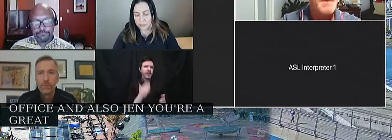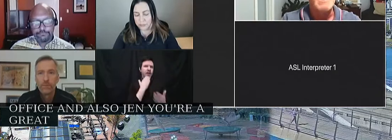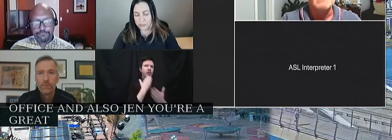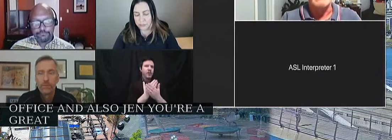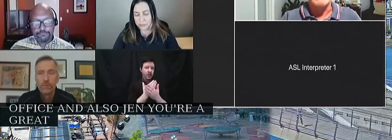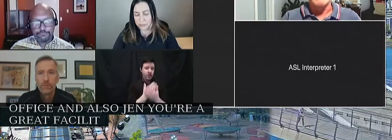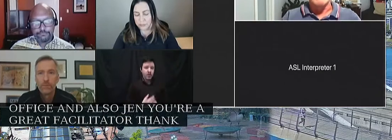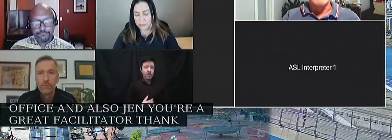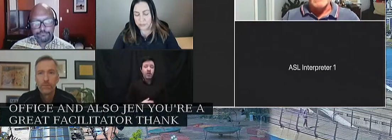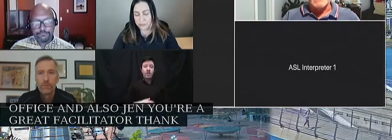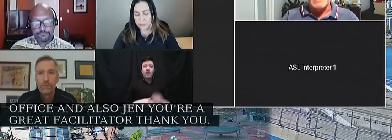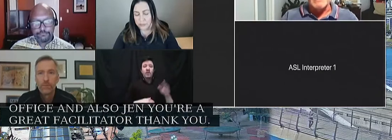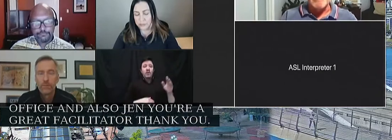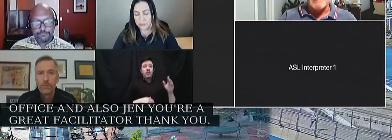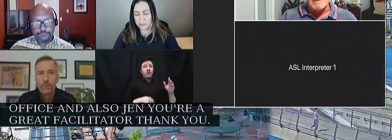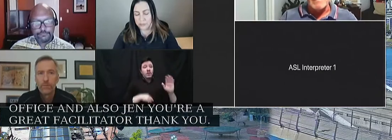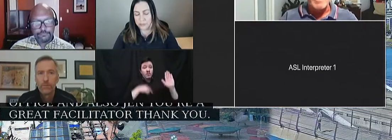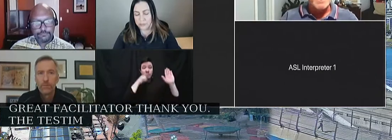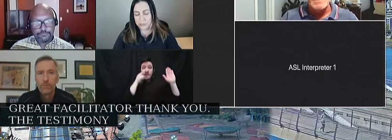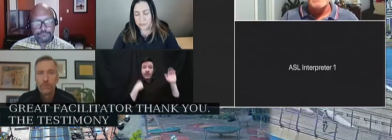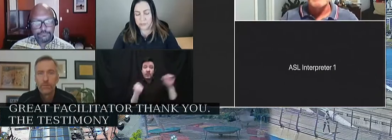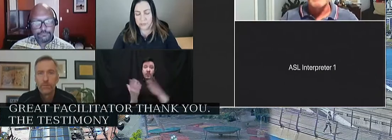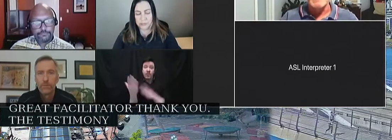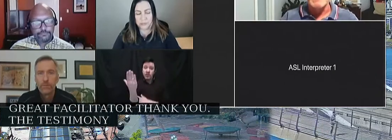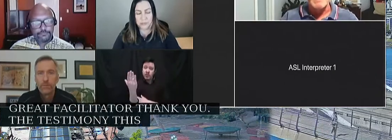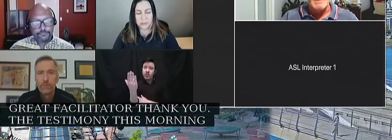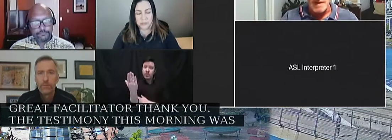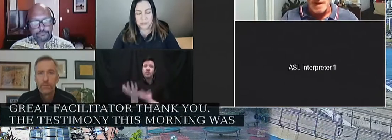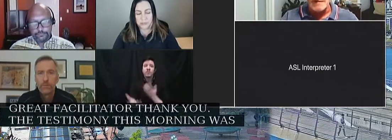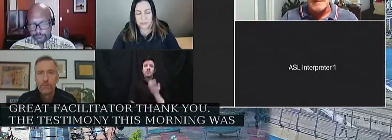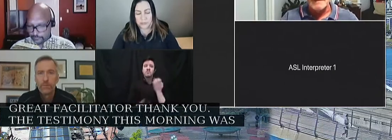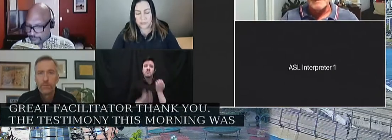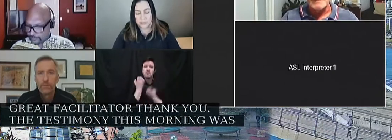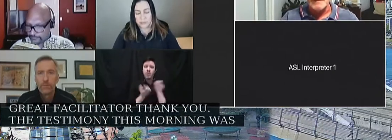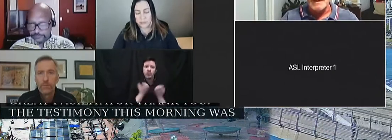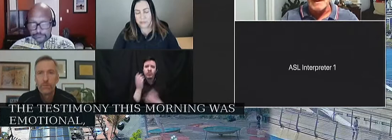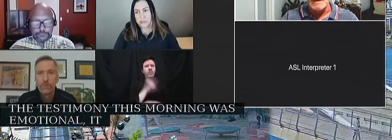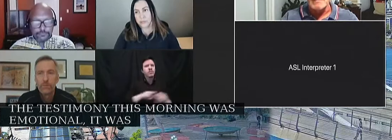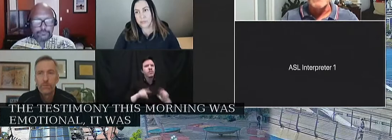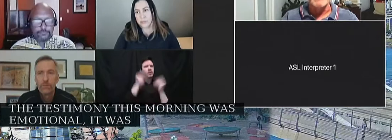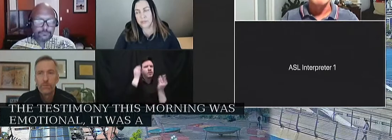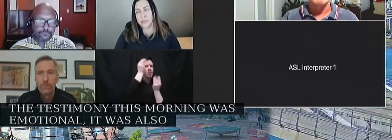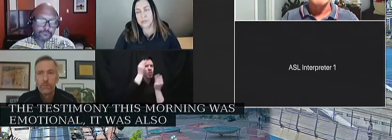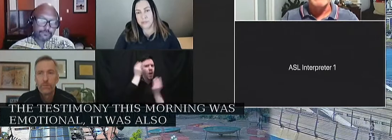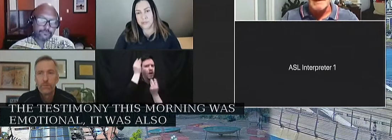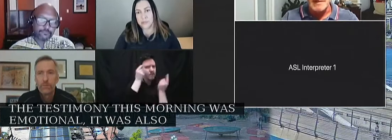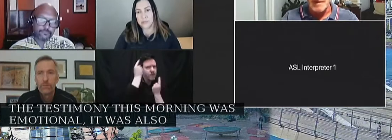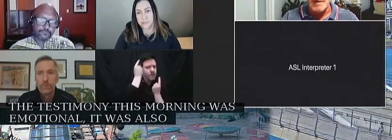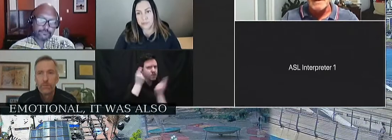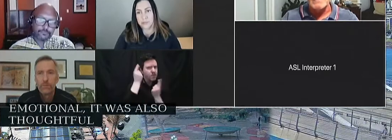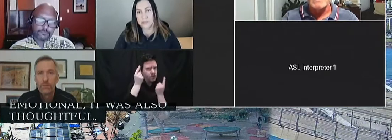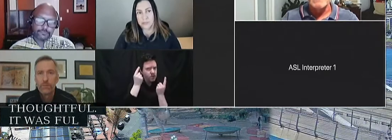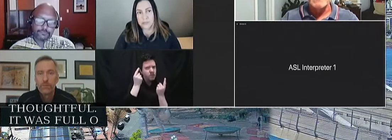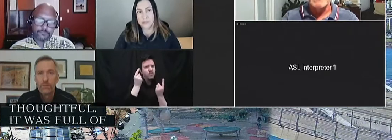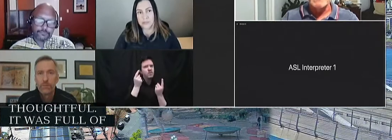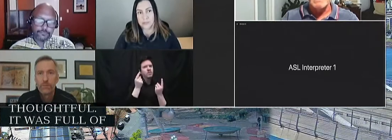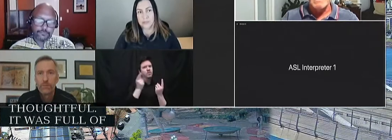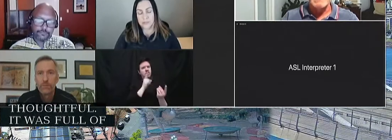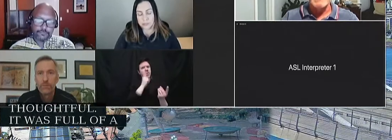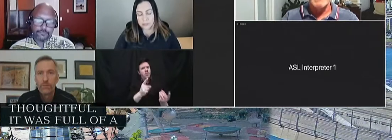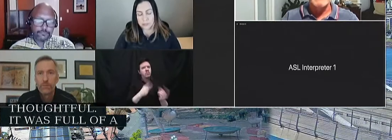The testimony this morning was emotional. It was also thoughtful. It was full of a lot of lived experience.